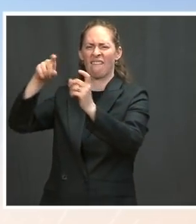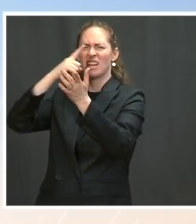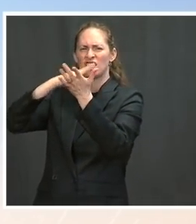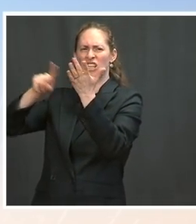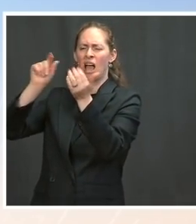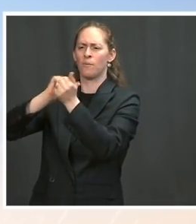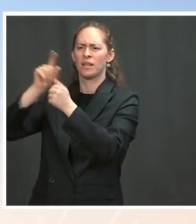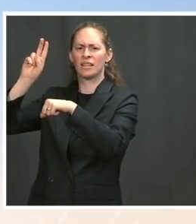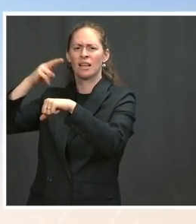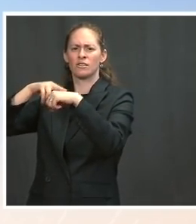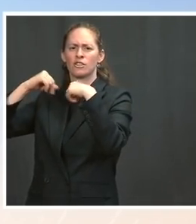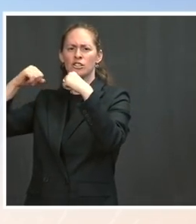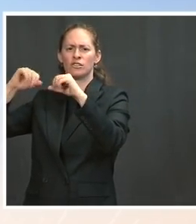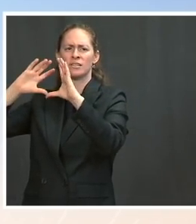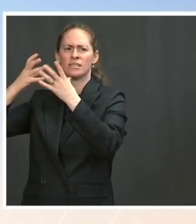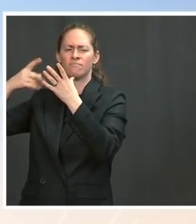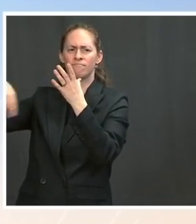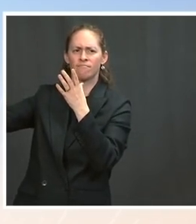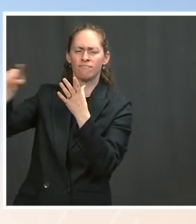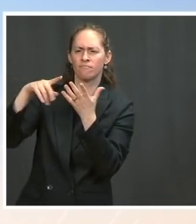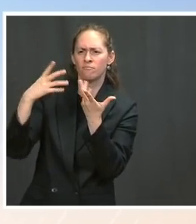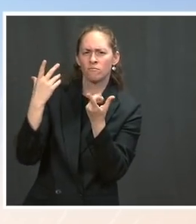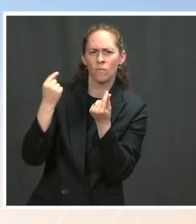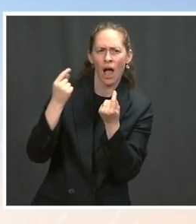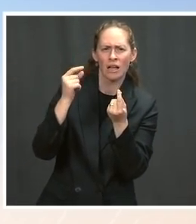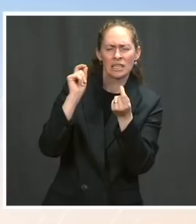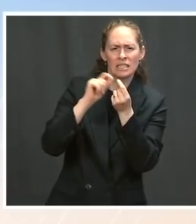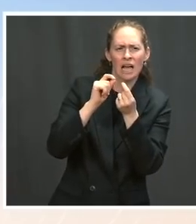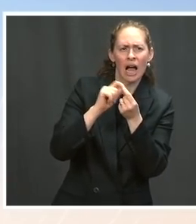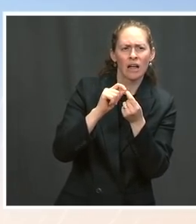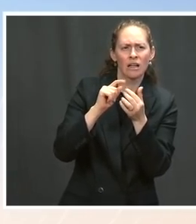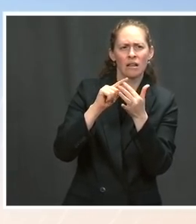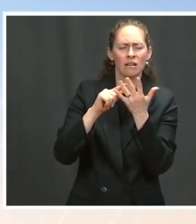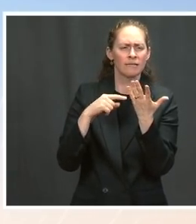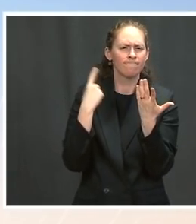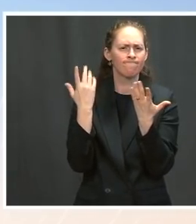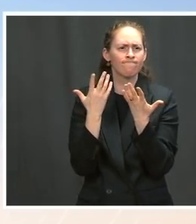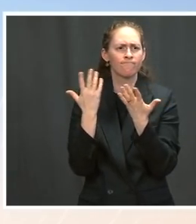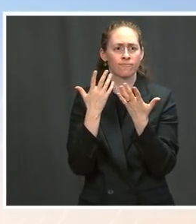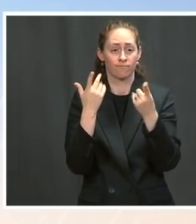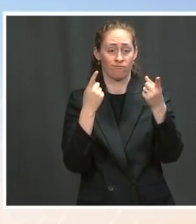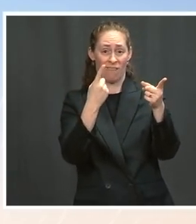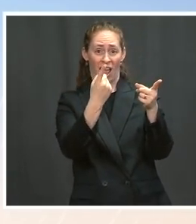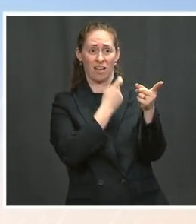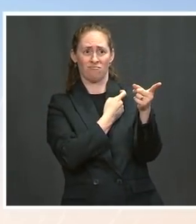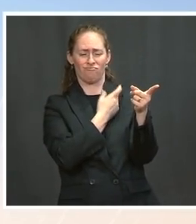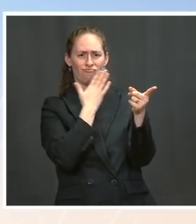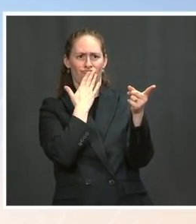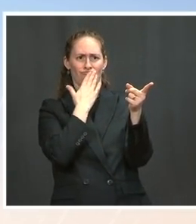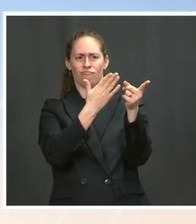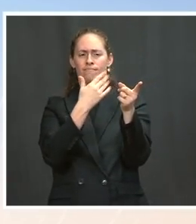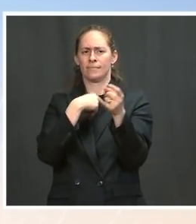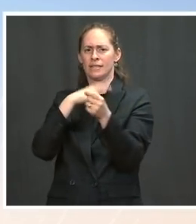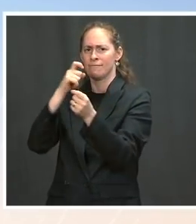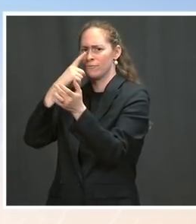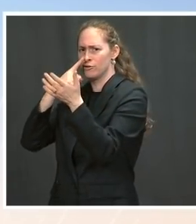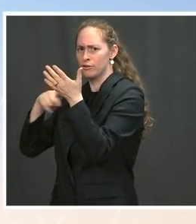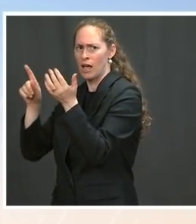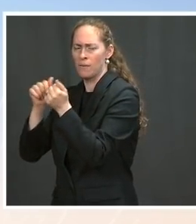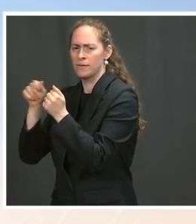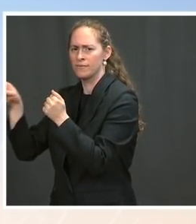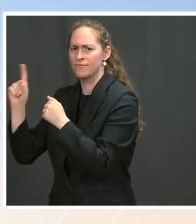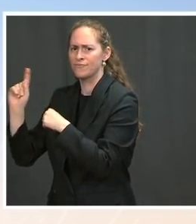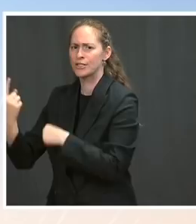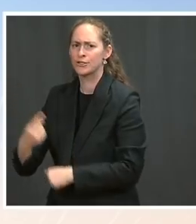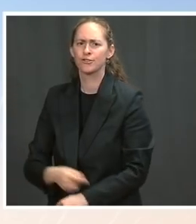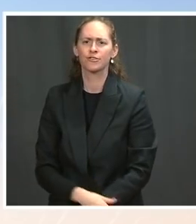those and where things are. And your leverage question is an excellent one, but I haven't gotten a briefing from them after their trip. I can't Right. But your general policy